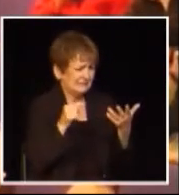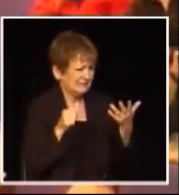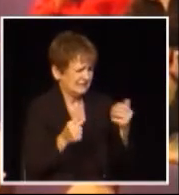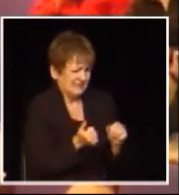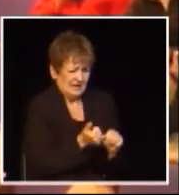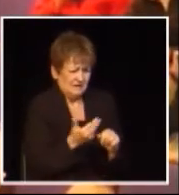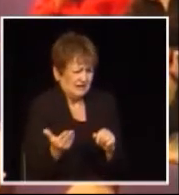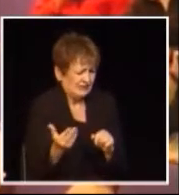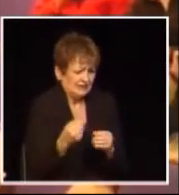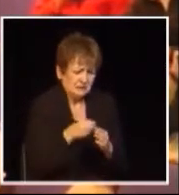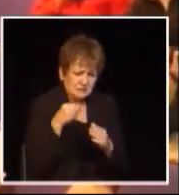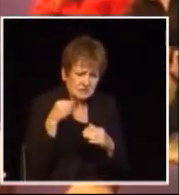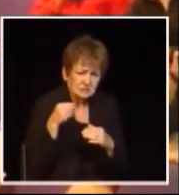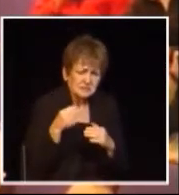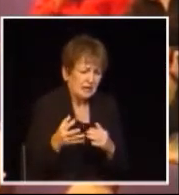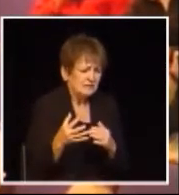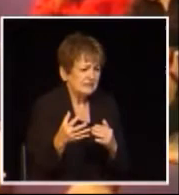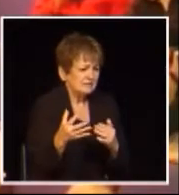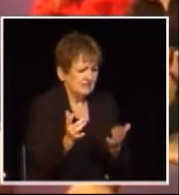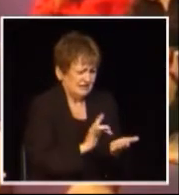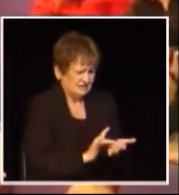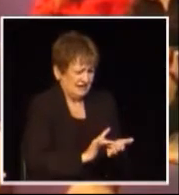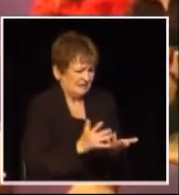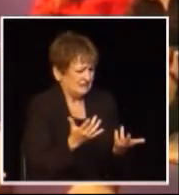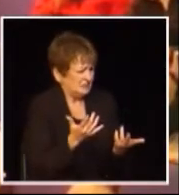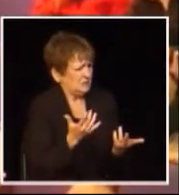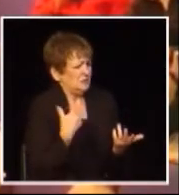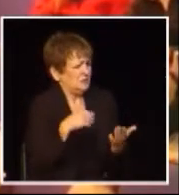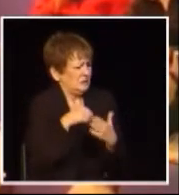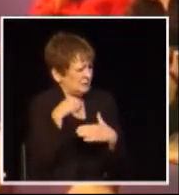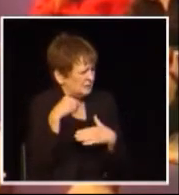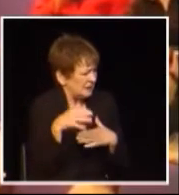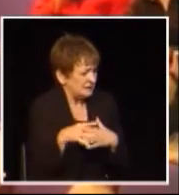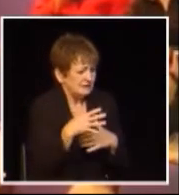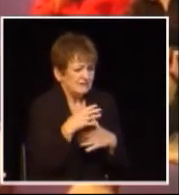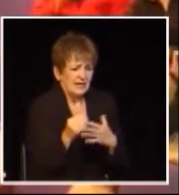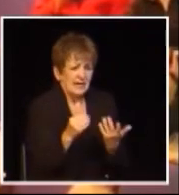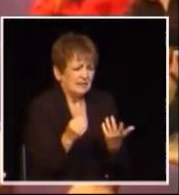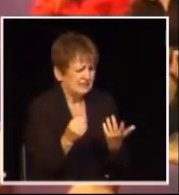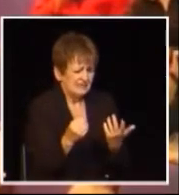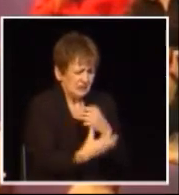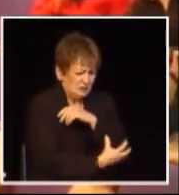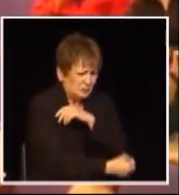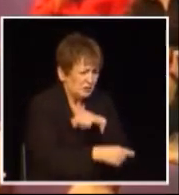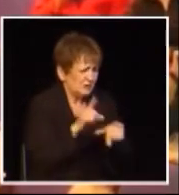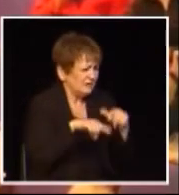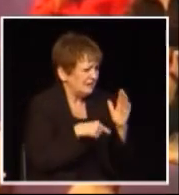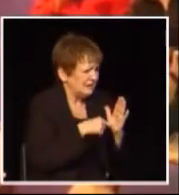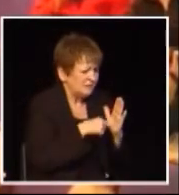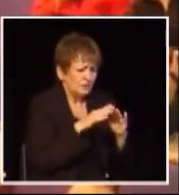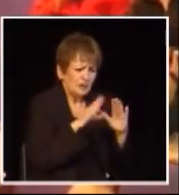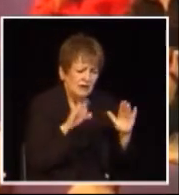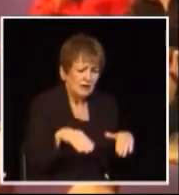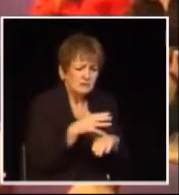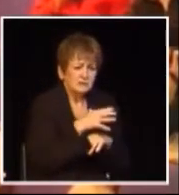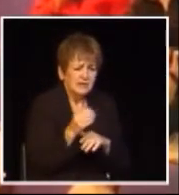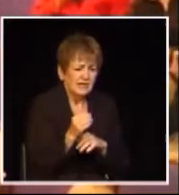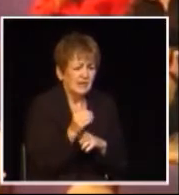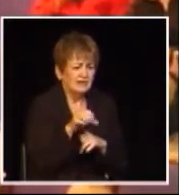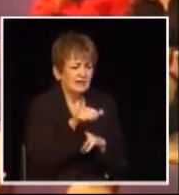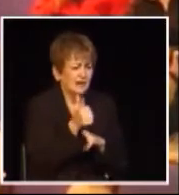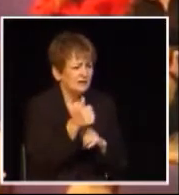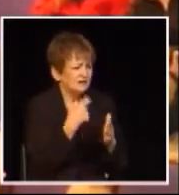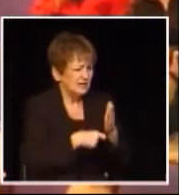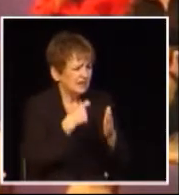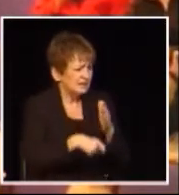high unemployment increased medical user fees and lack of affordable housing as well as a lot of indirect taxes